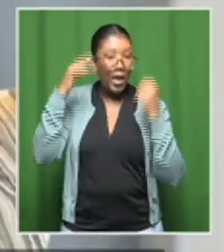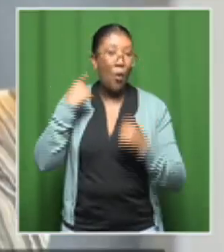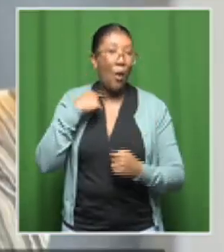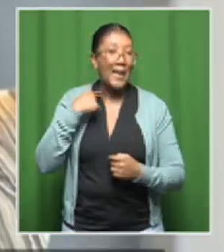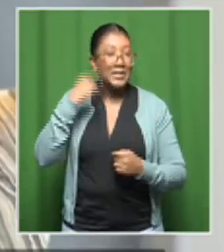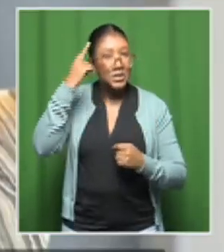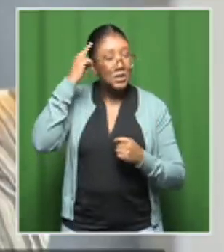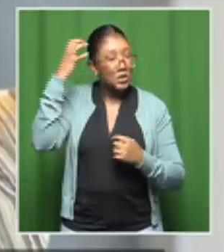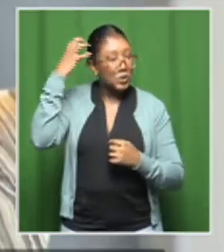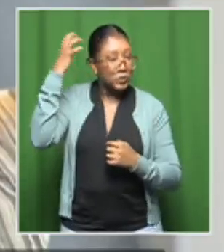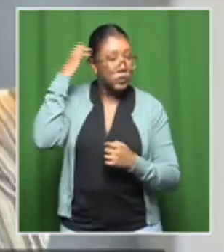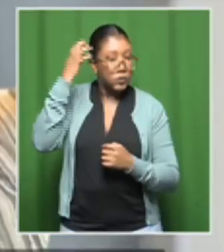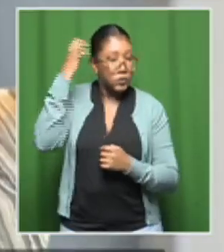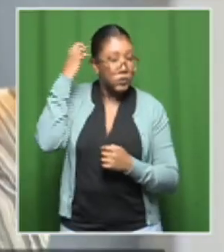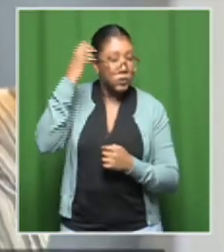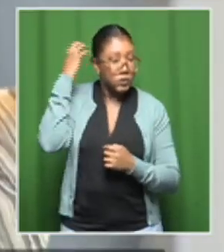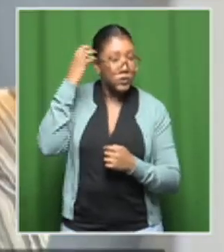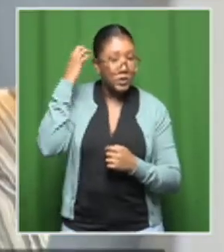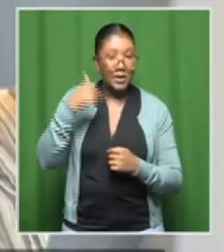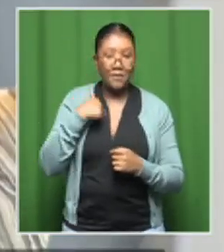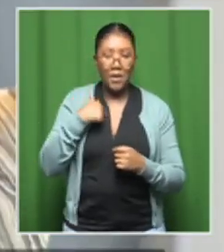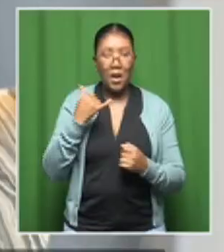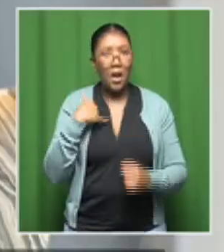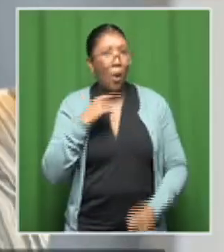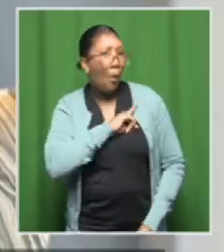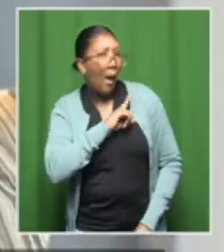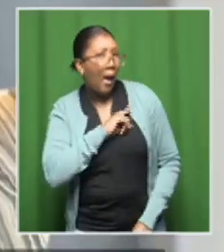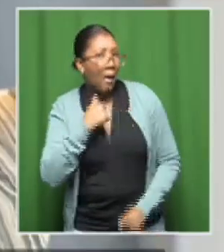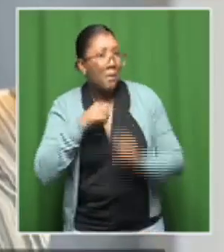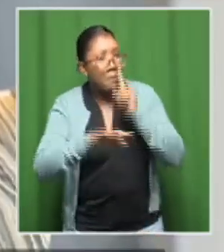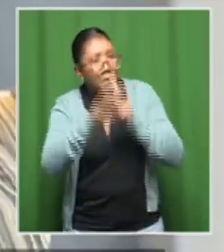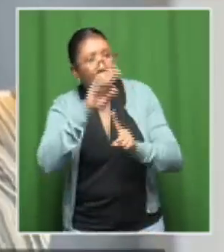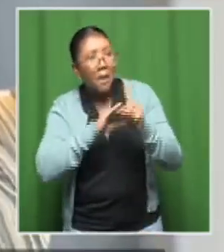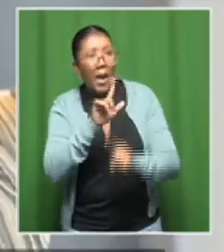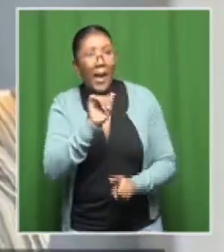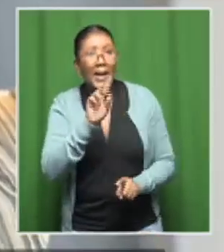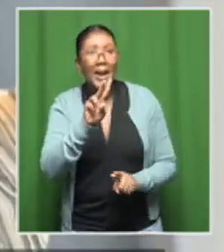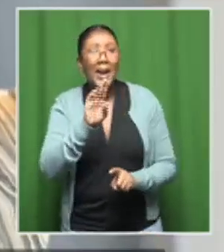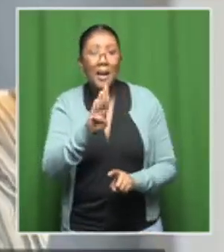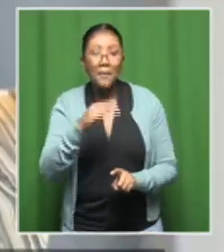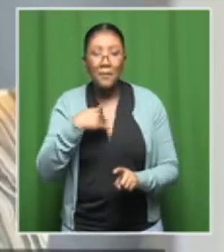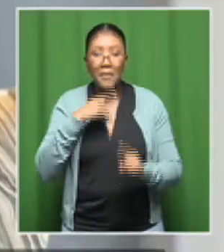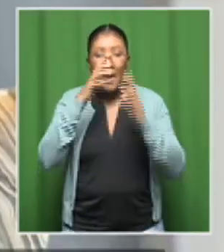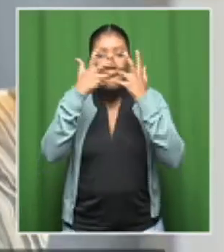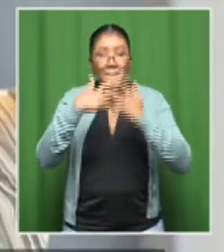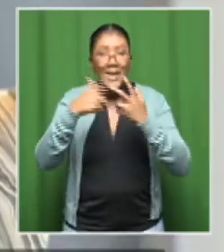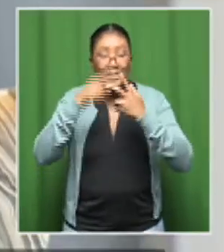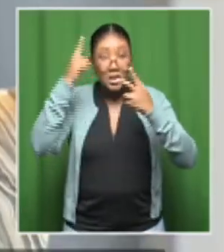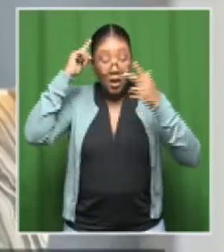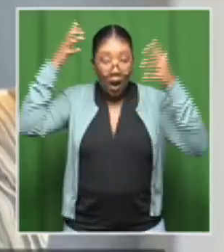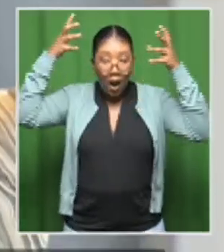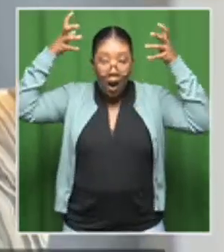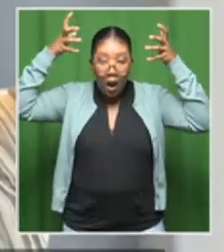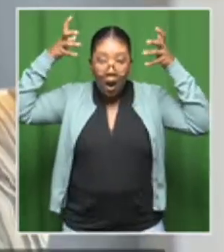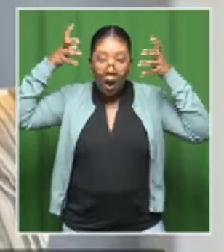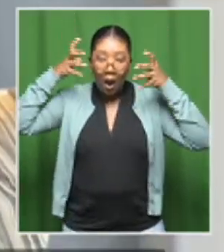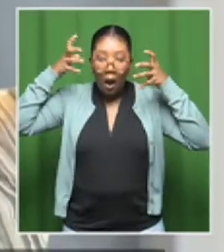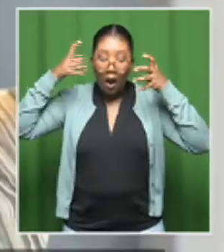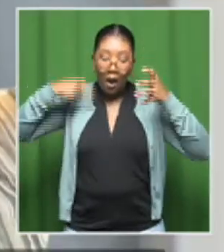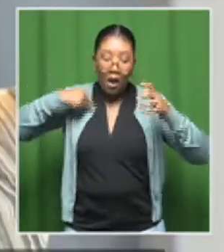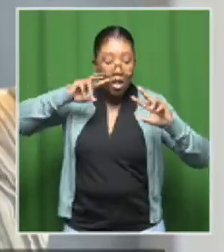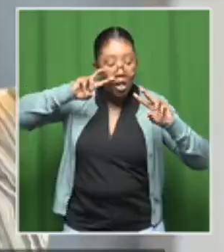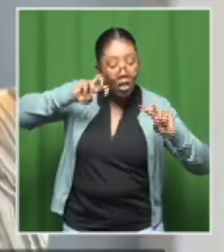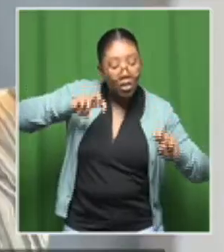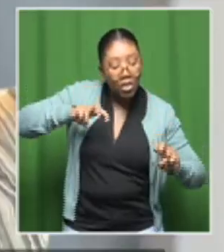there's this big machine when you get into the lab and they're like, oh, you can see layers, I was so intrigued. You can see so many different